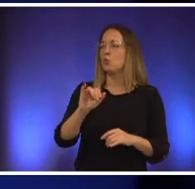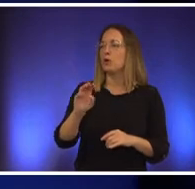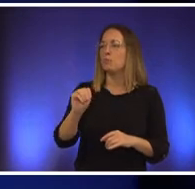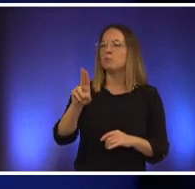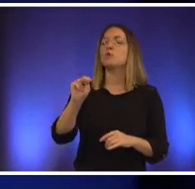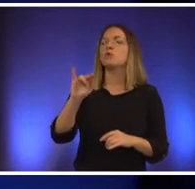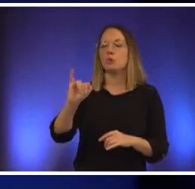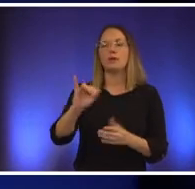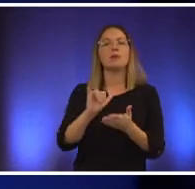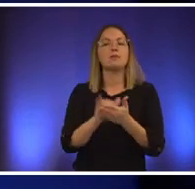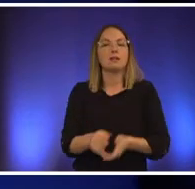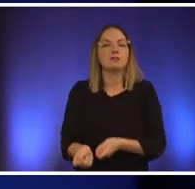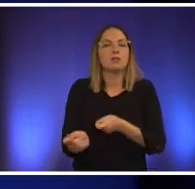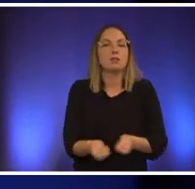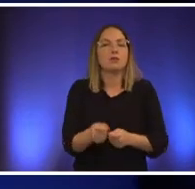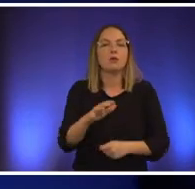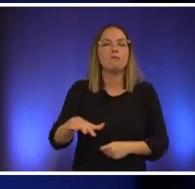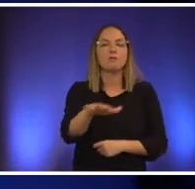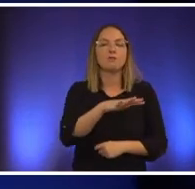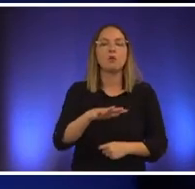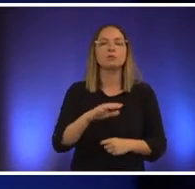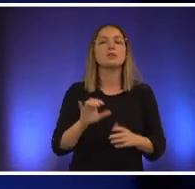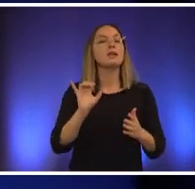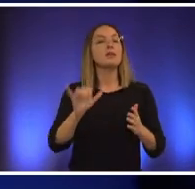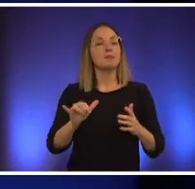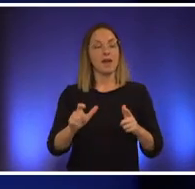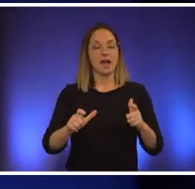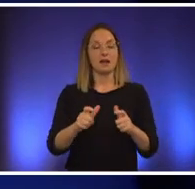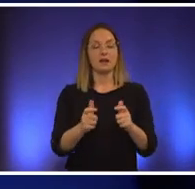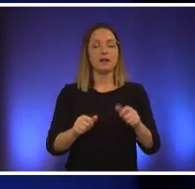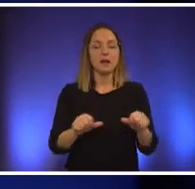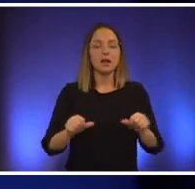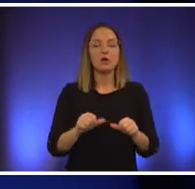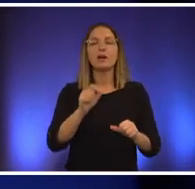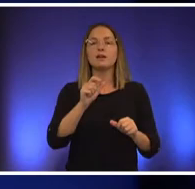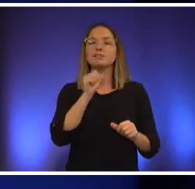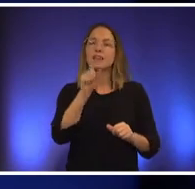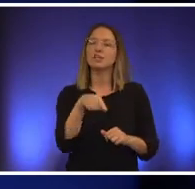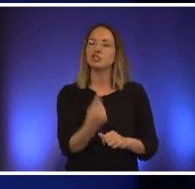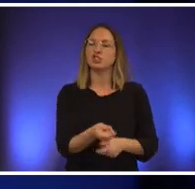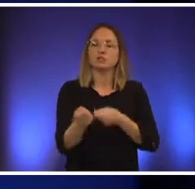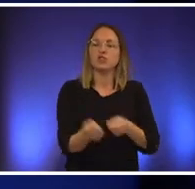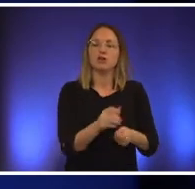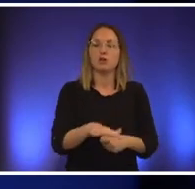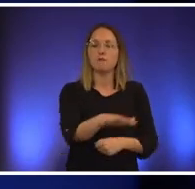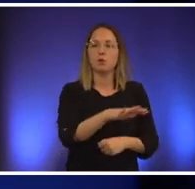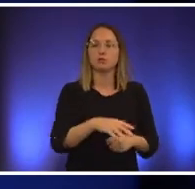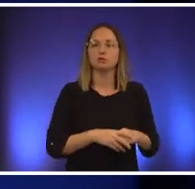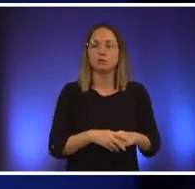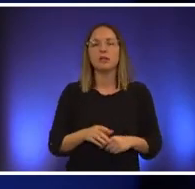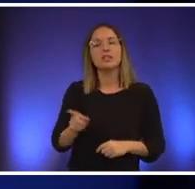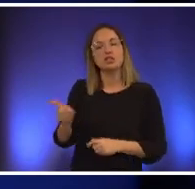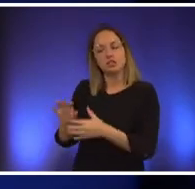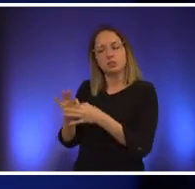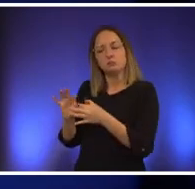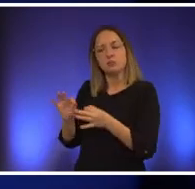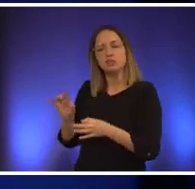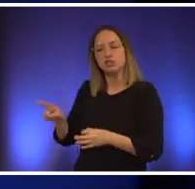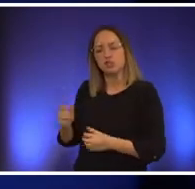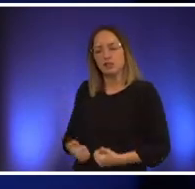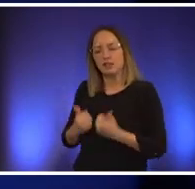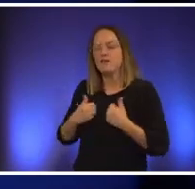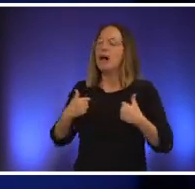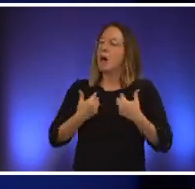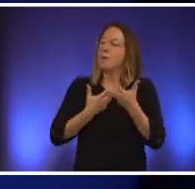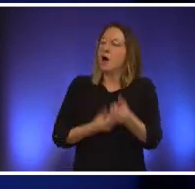is is bigger than just the golf course and the the land that she had mentioned that she lived on i'm confident i don't know exactly